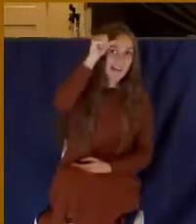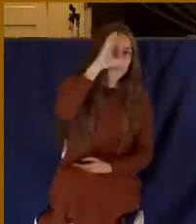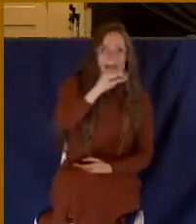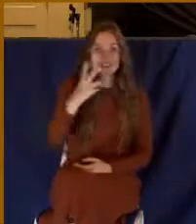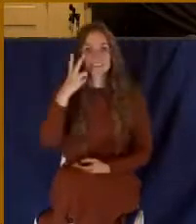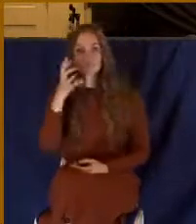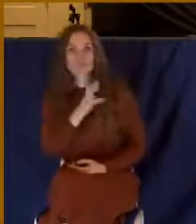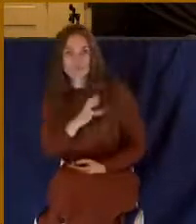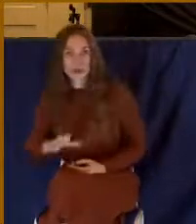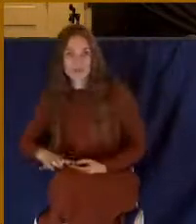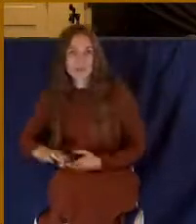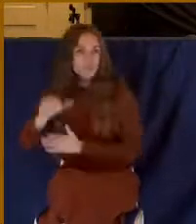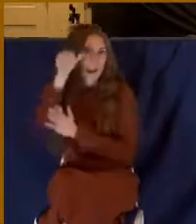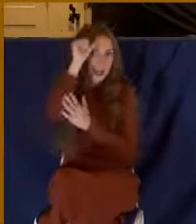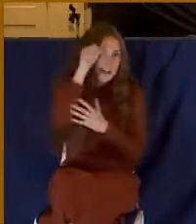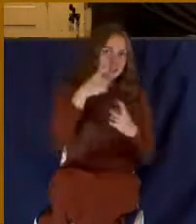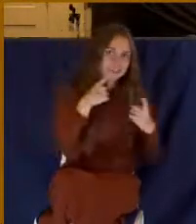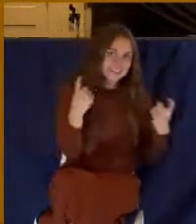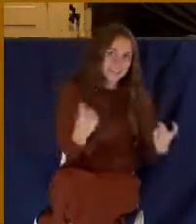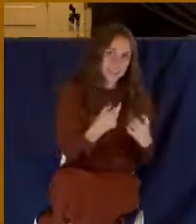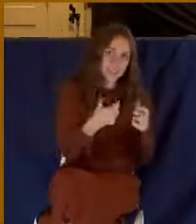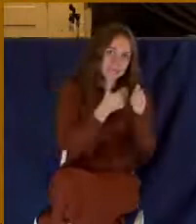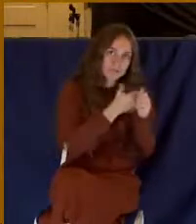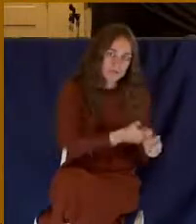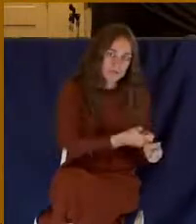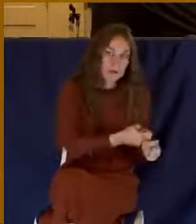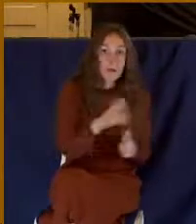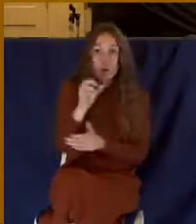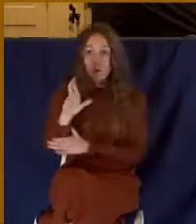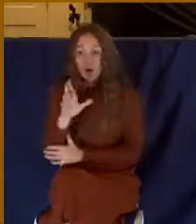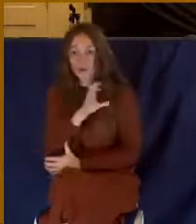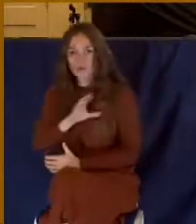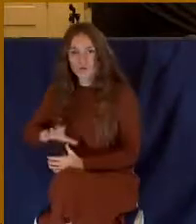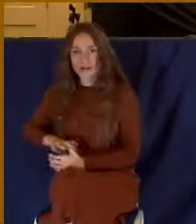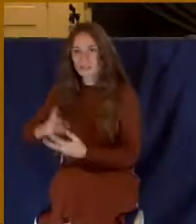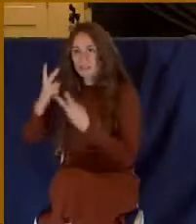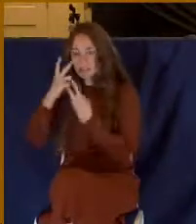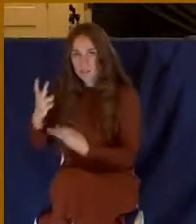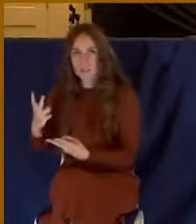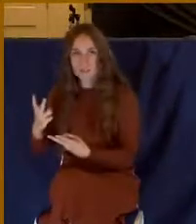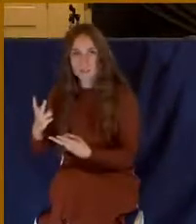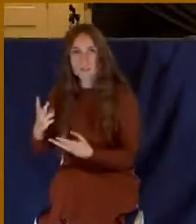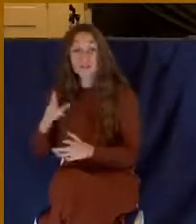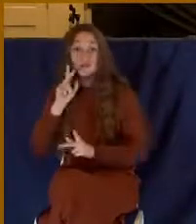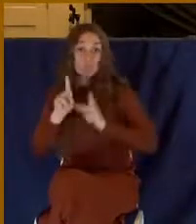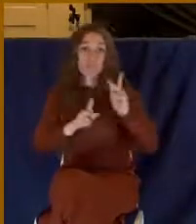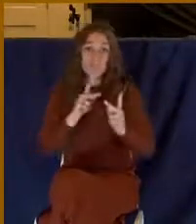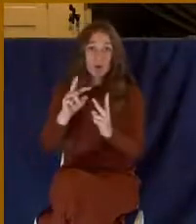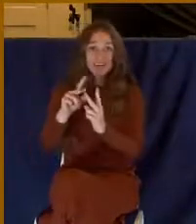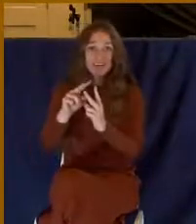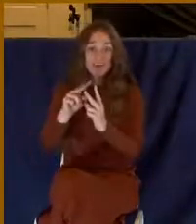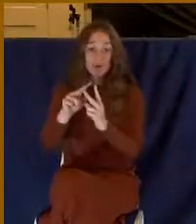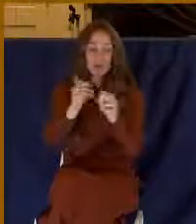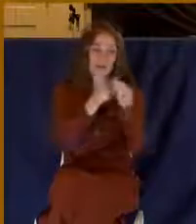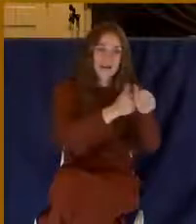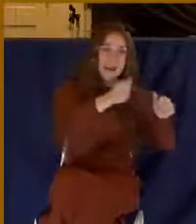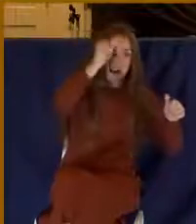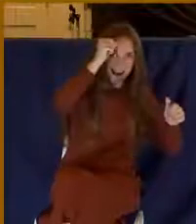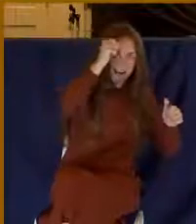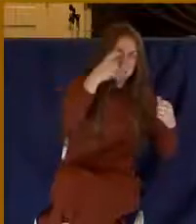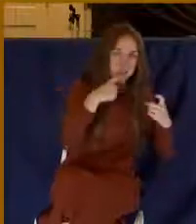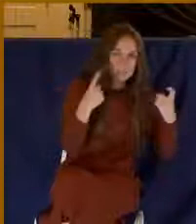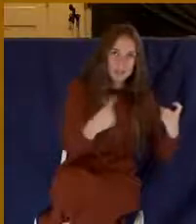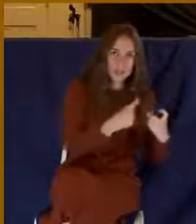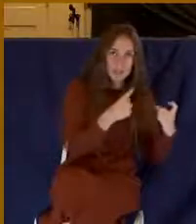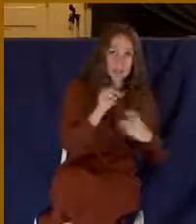And all of humanity is either in Adam or they're in Christ. And friend, this morning, if you're in Adam, that's a bad thing because